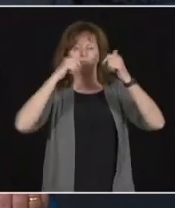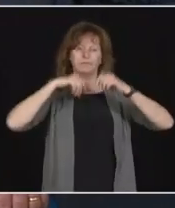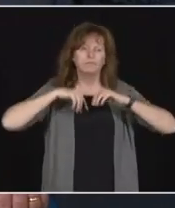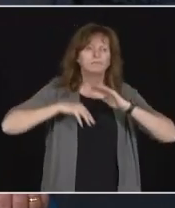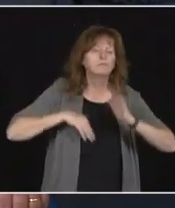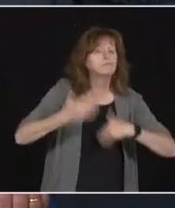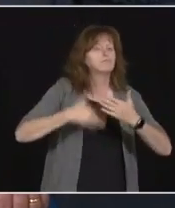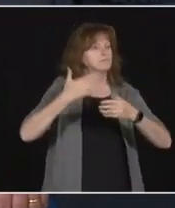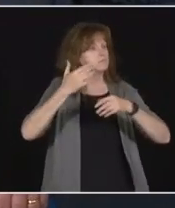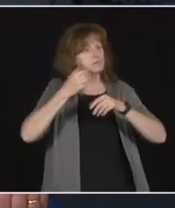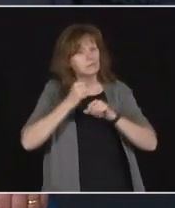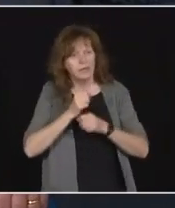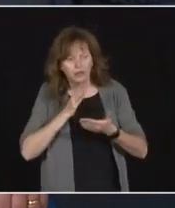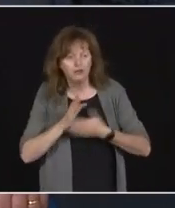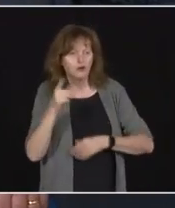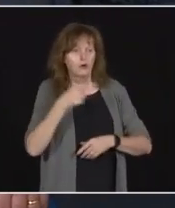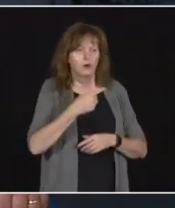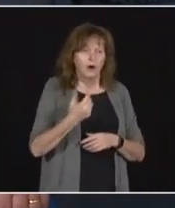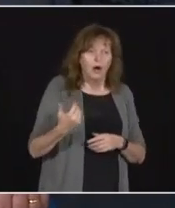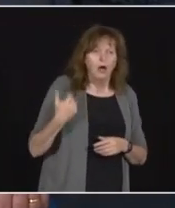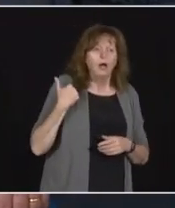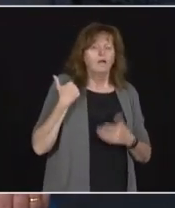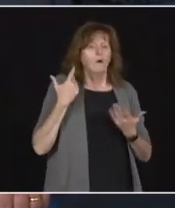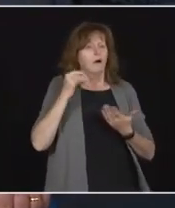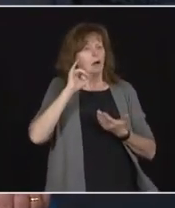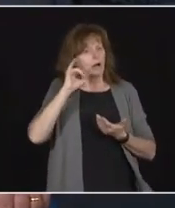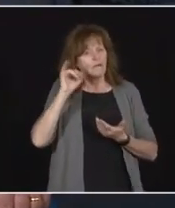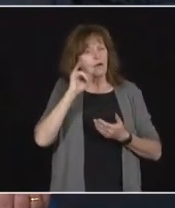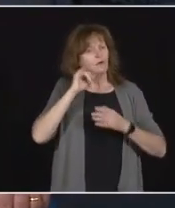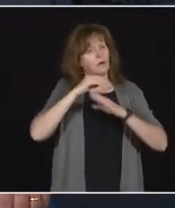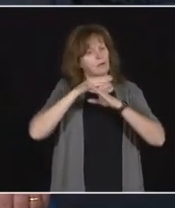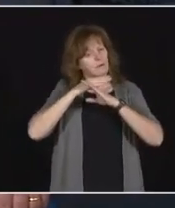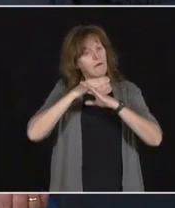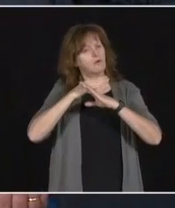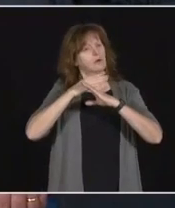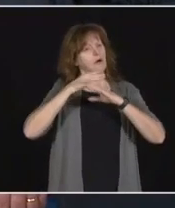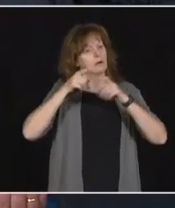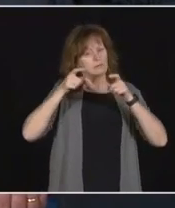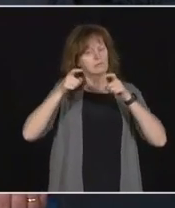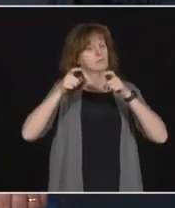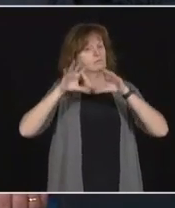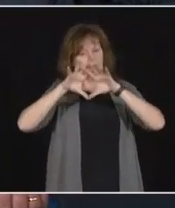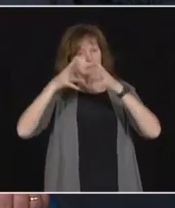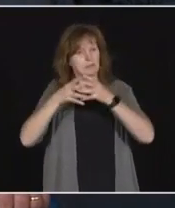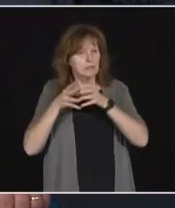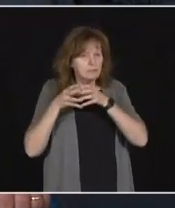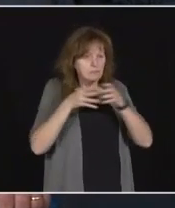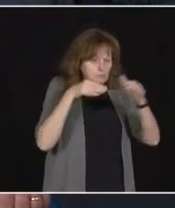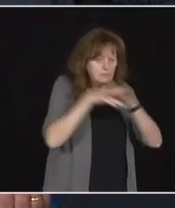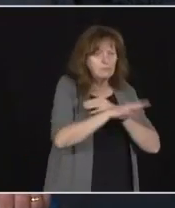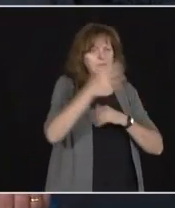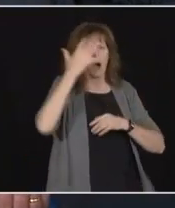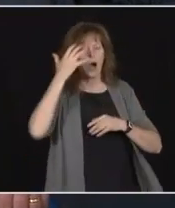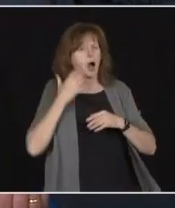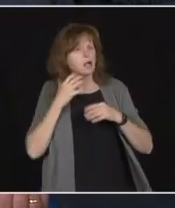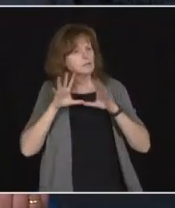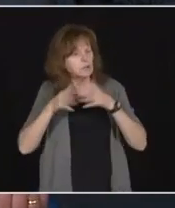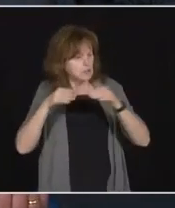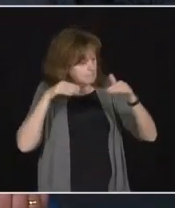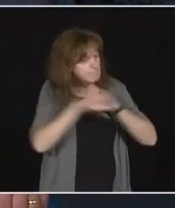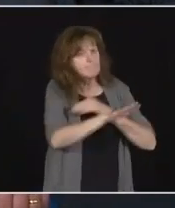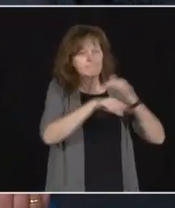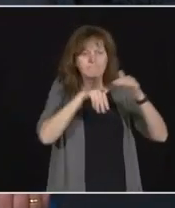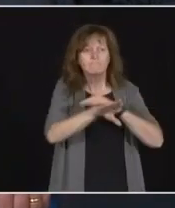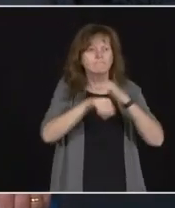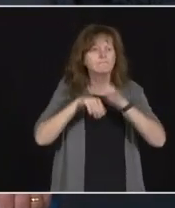IPAC, infection prevention and control groups, hospital teams in our home, hospital, we were in outbreak, to assess them